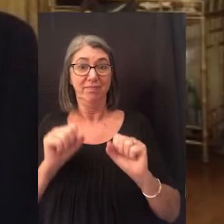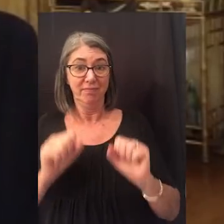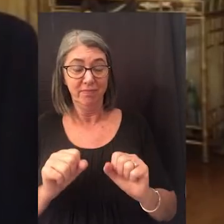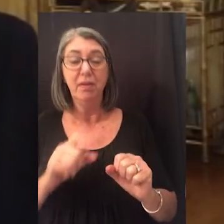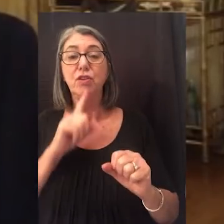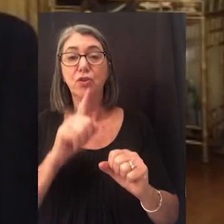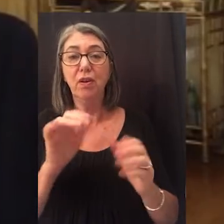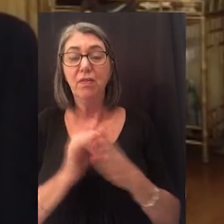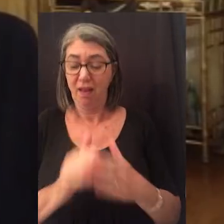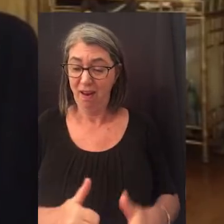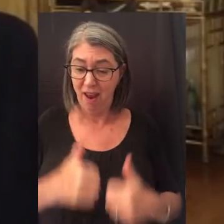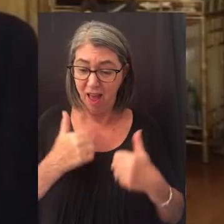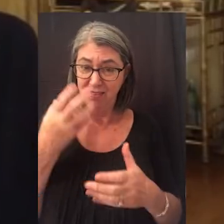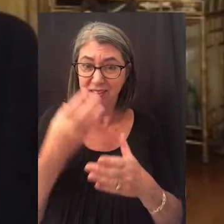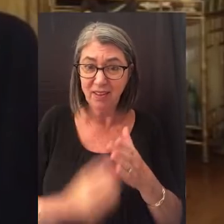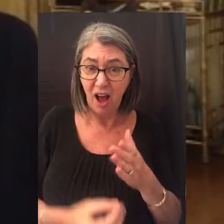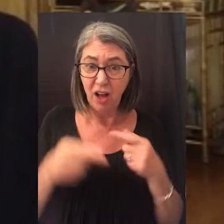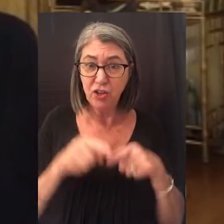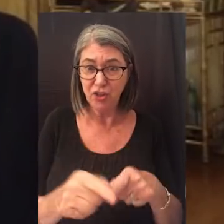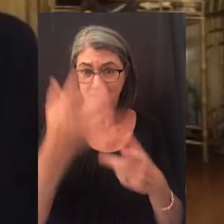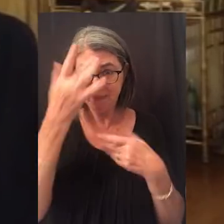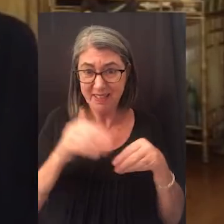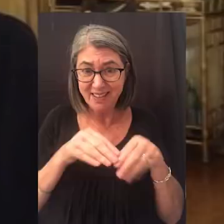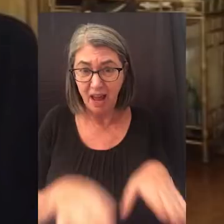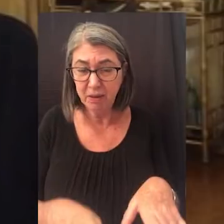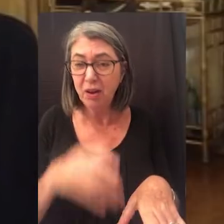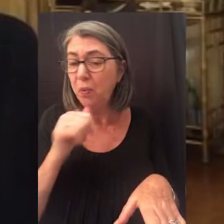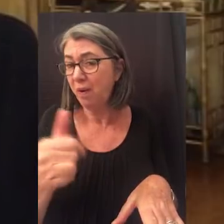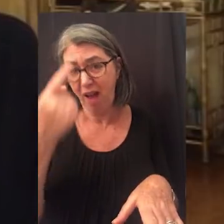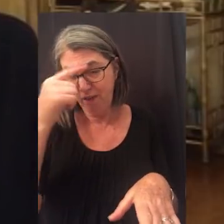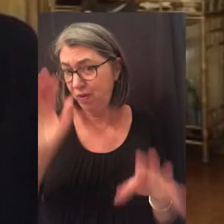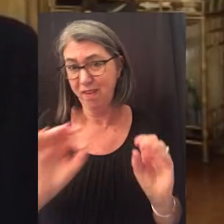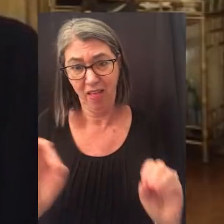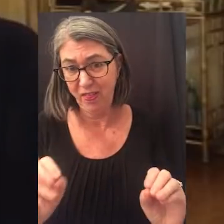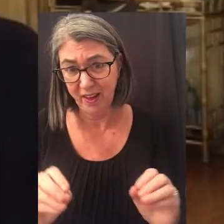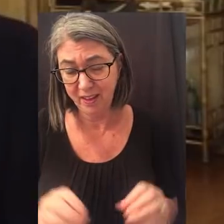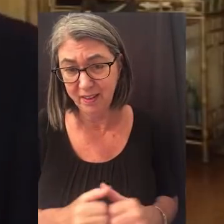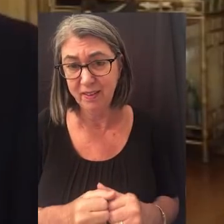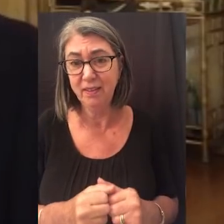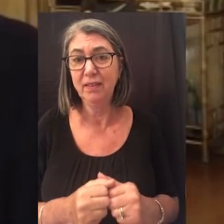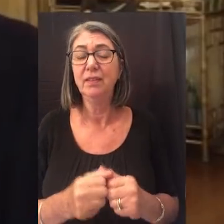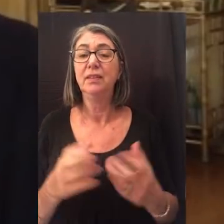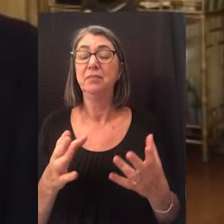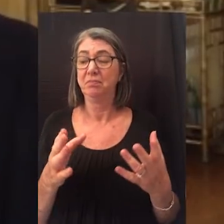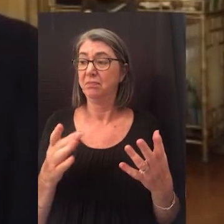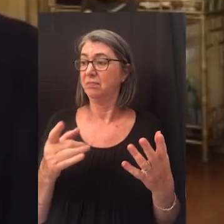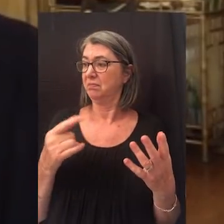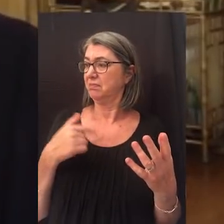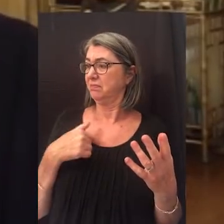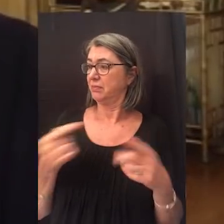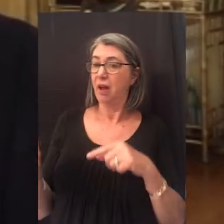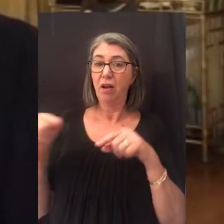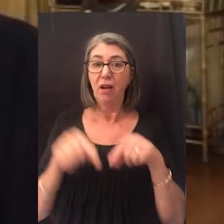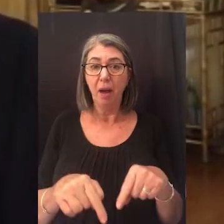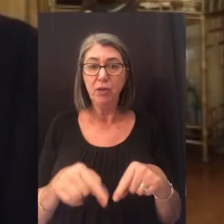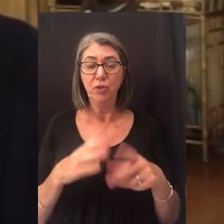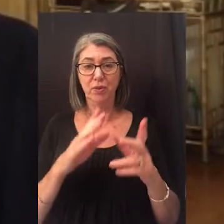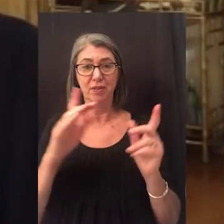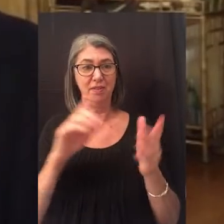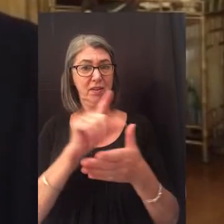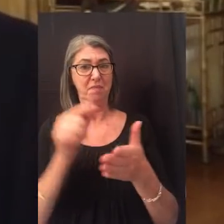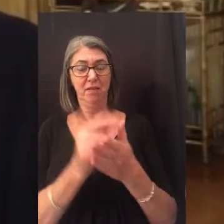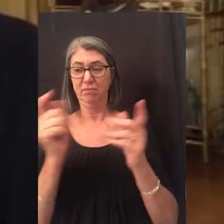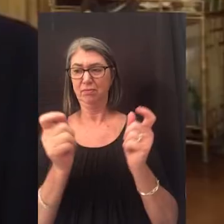that lives taken during this pandemic were not lost in vain. In coming to this commencement ceremony,